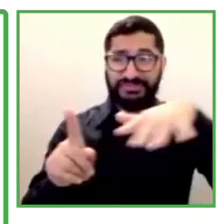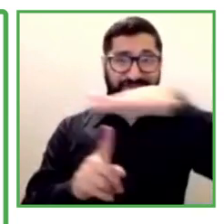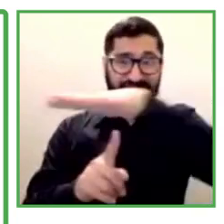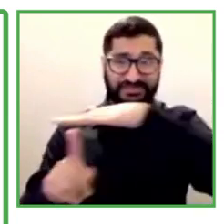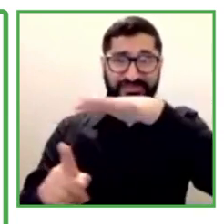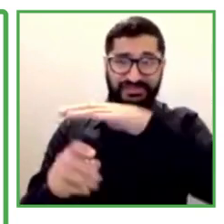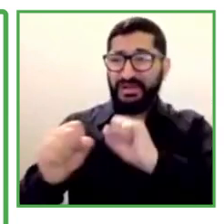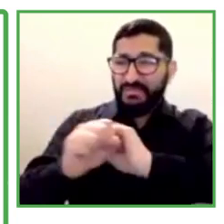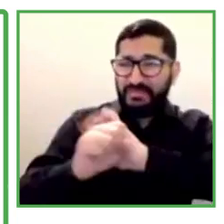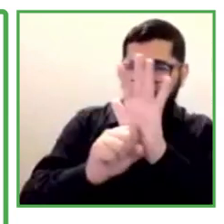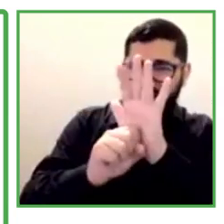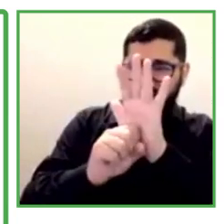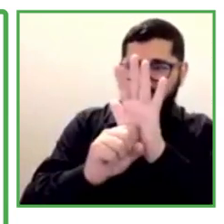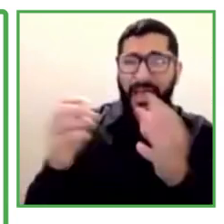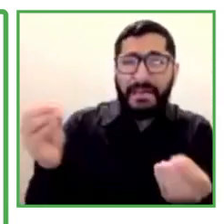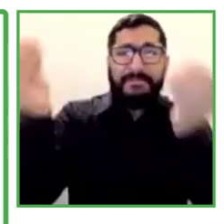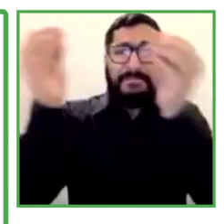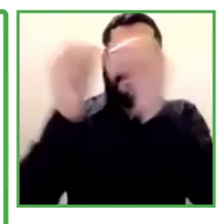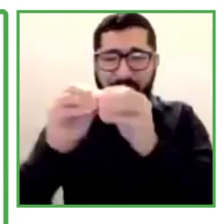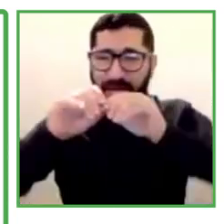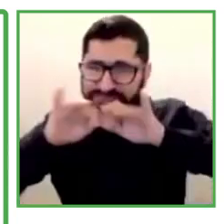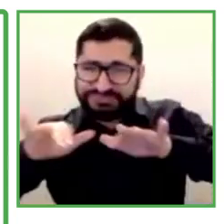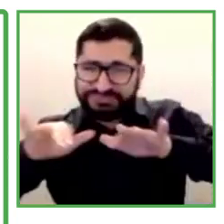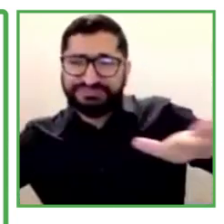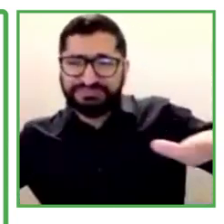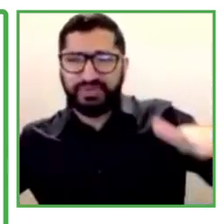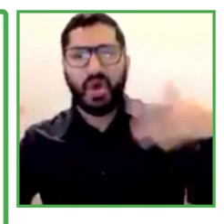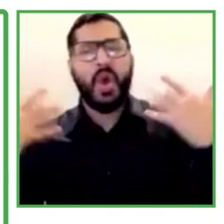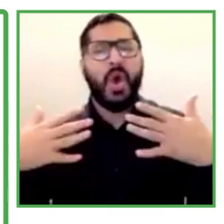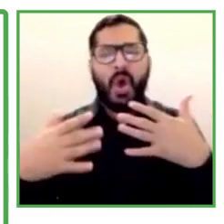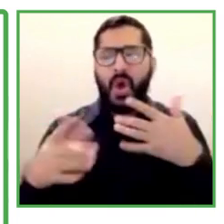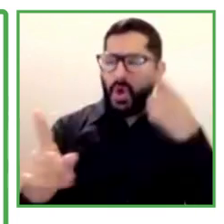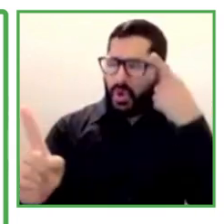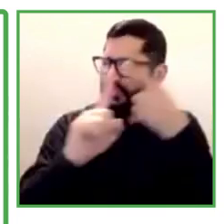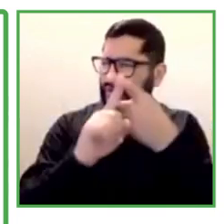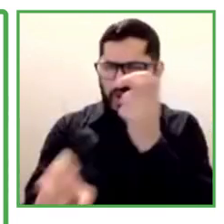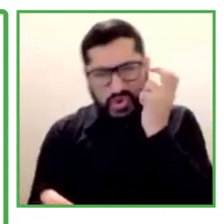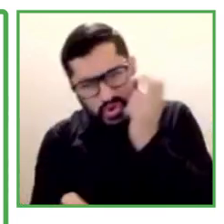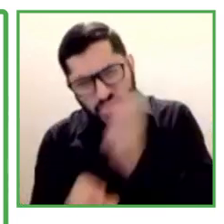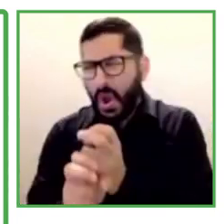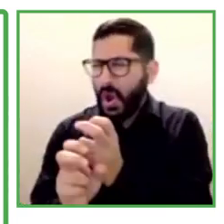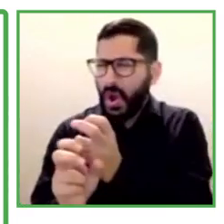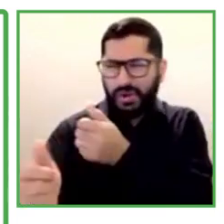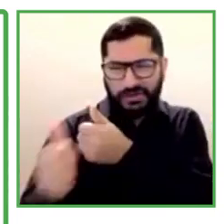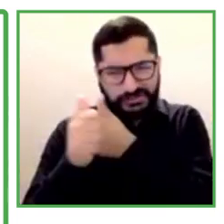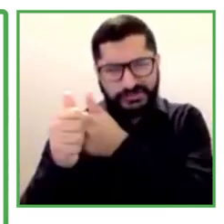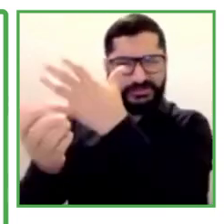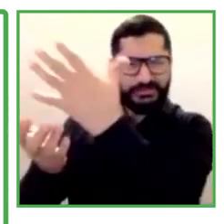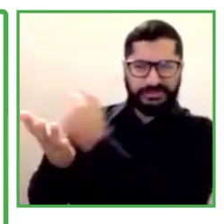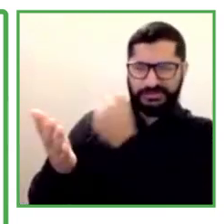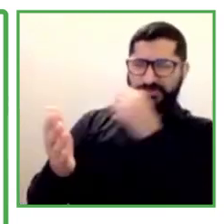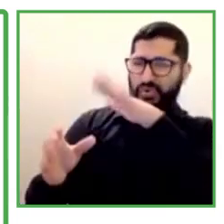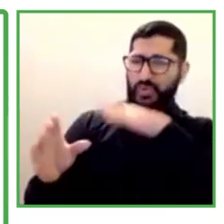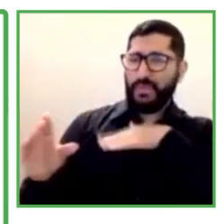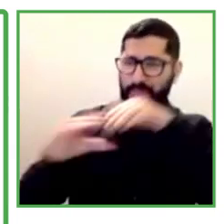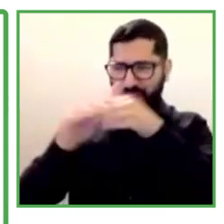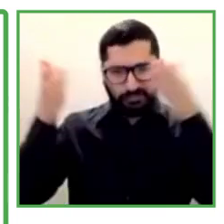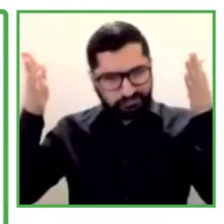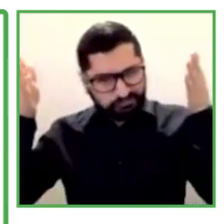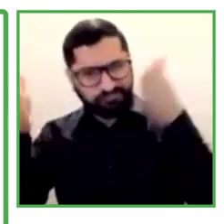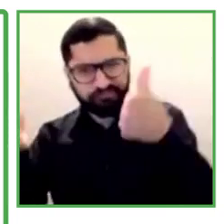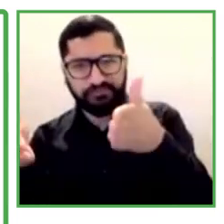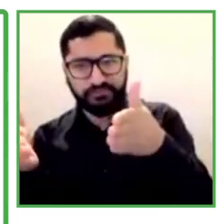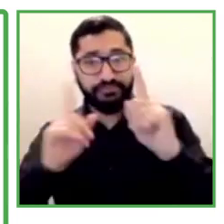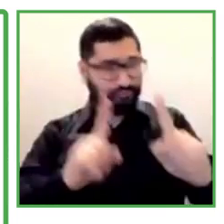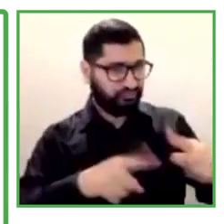how hard it has been, how challenging it has been, and where we as a bank focused on trying to